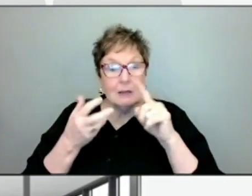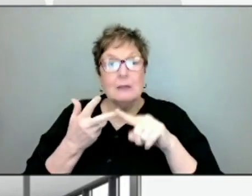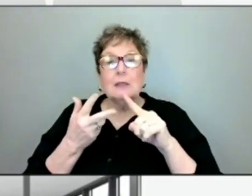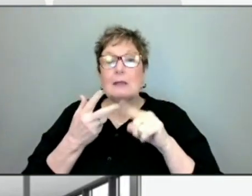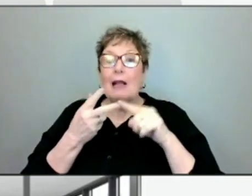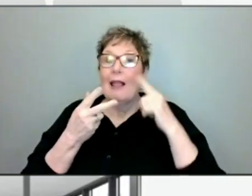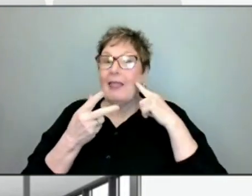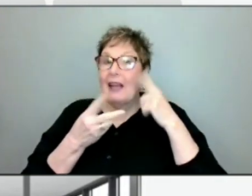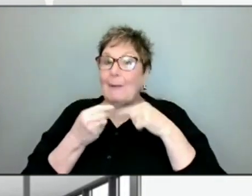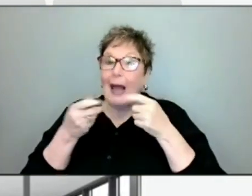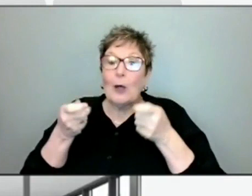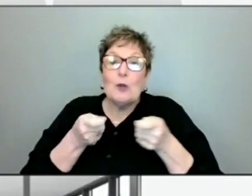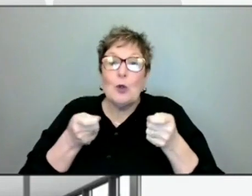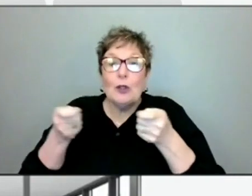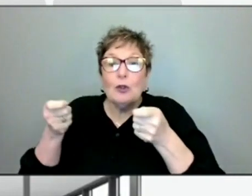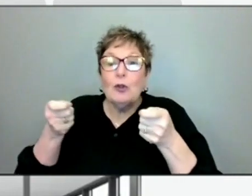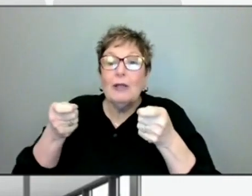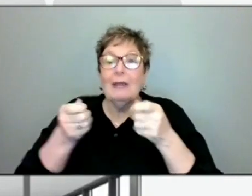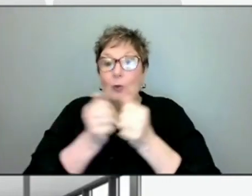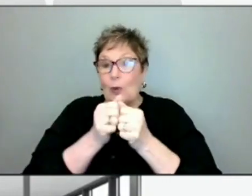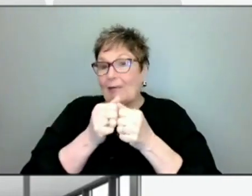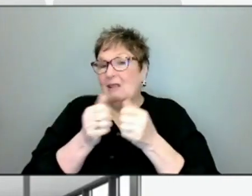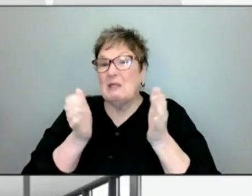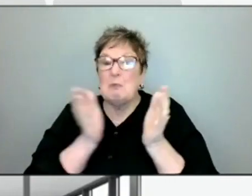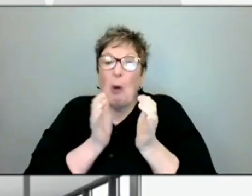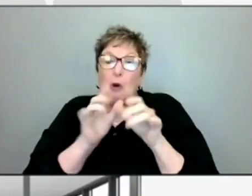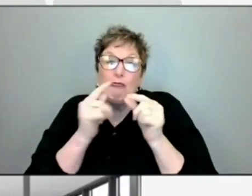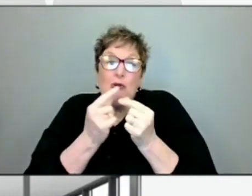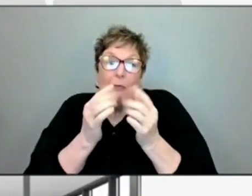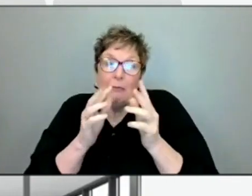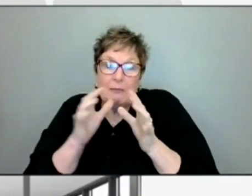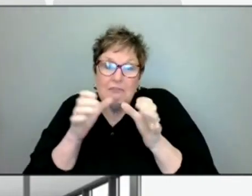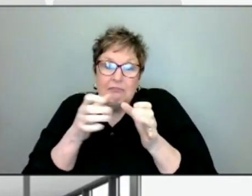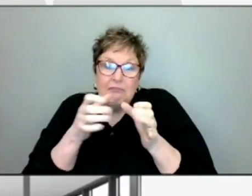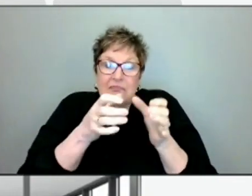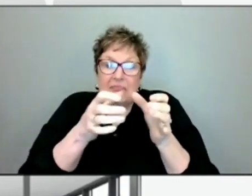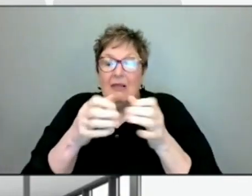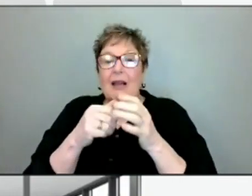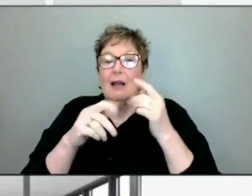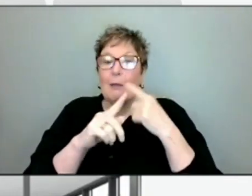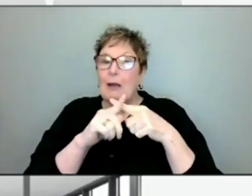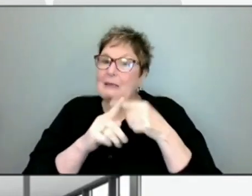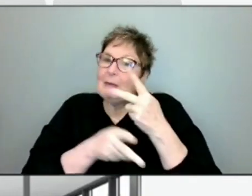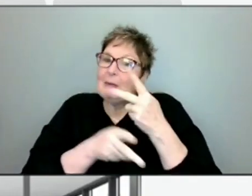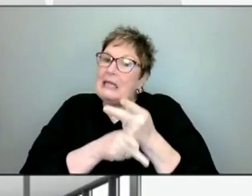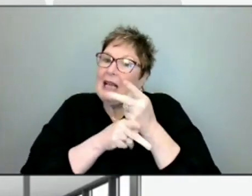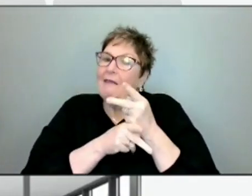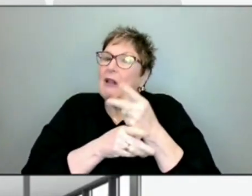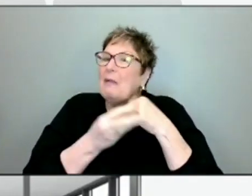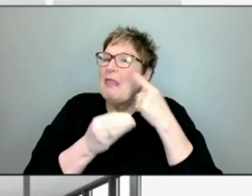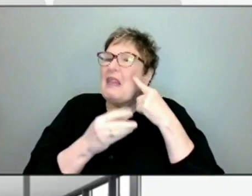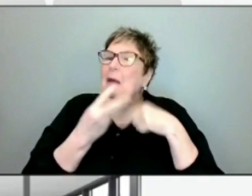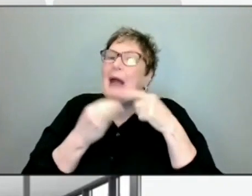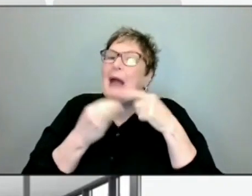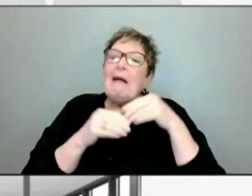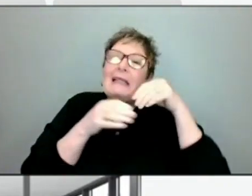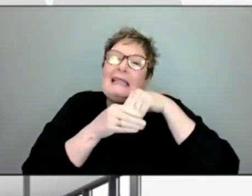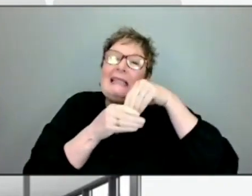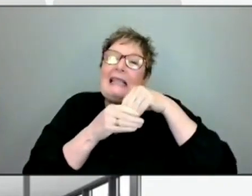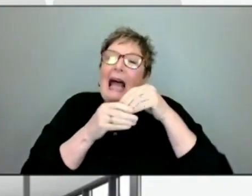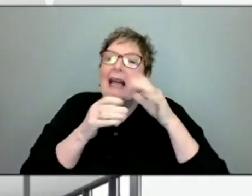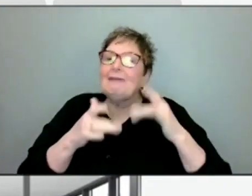about trick or treating in small groups. And we still need you to be thinking carefully about what kind of indoor activities you participate in.